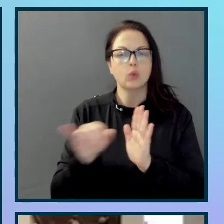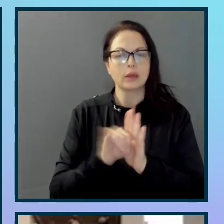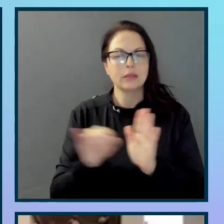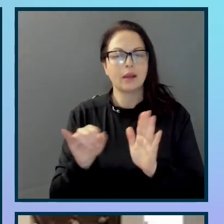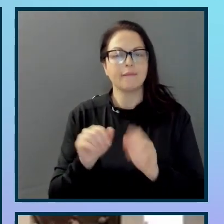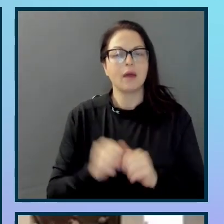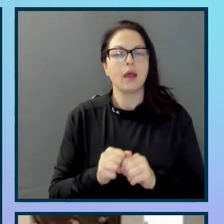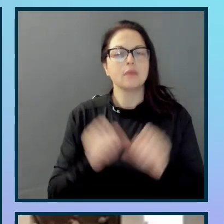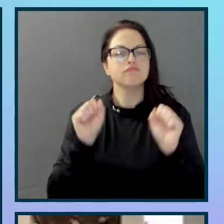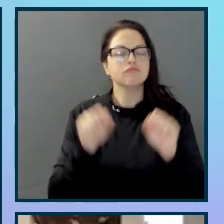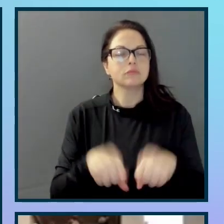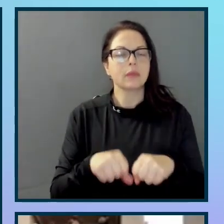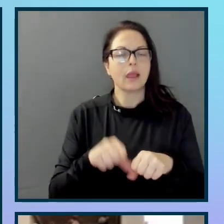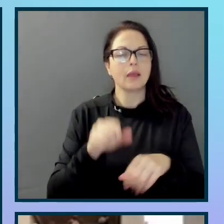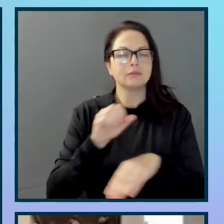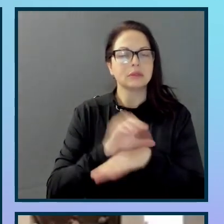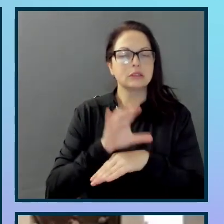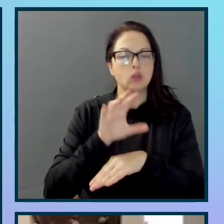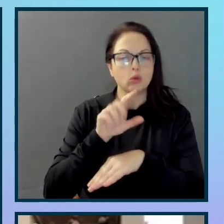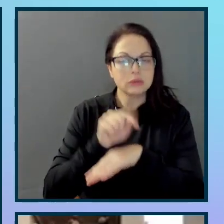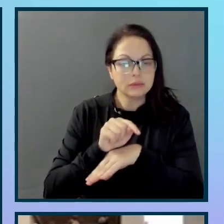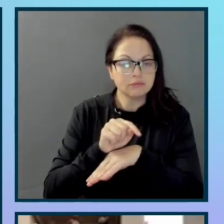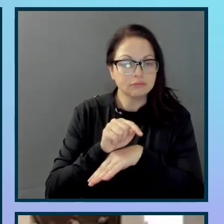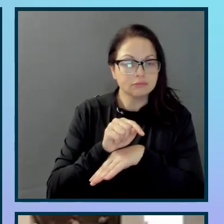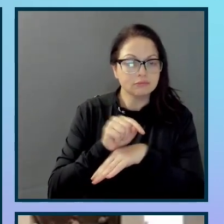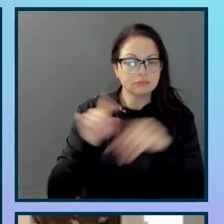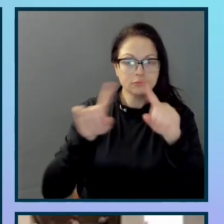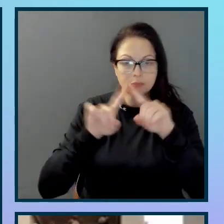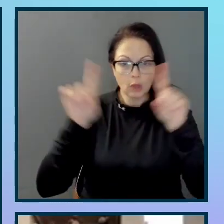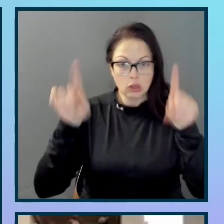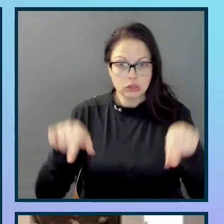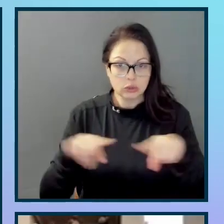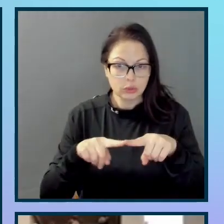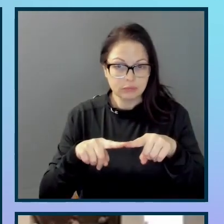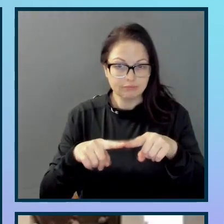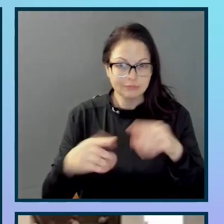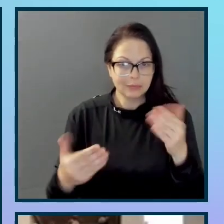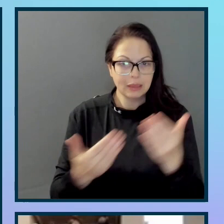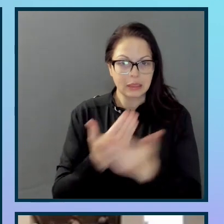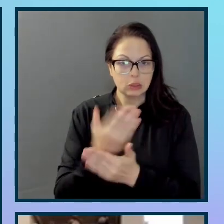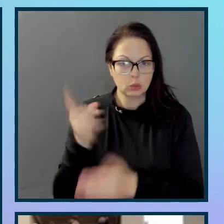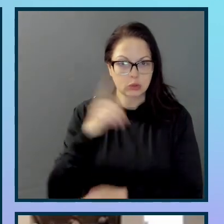in. On the screen, this is shown by a new circle outside of the main group.